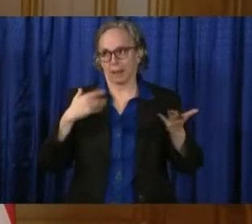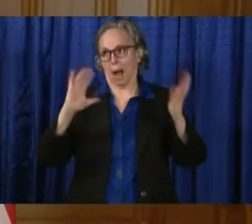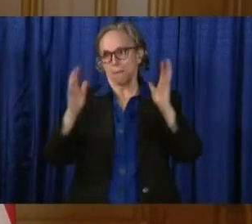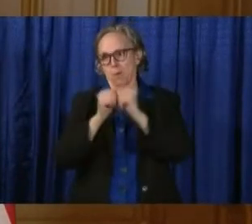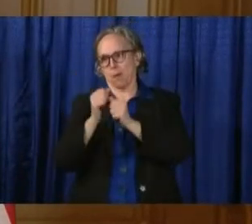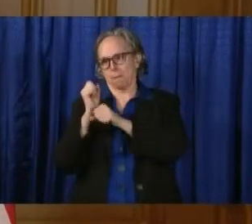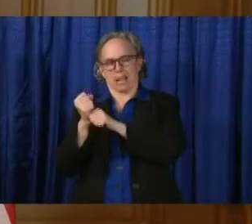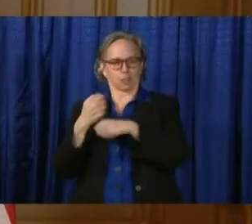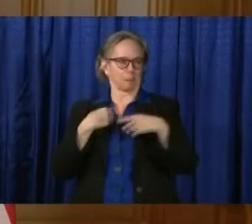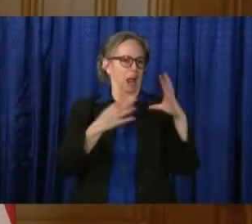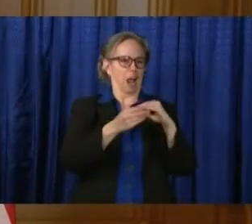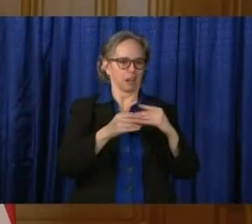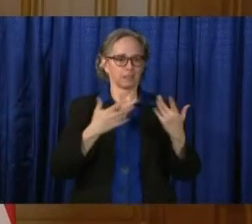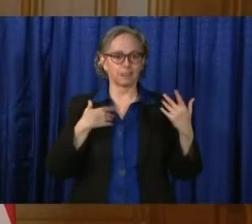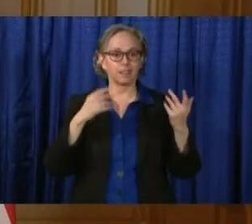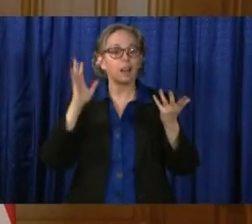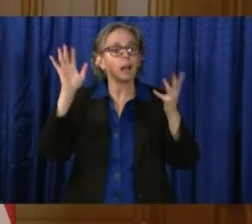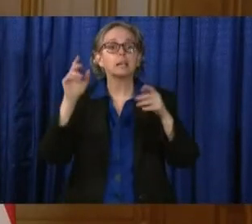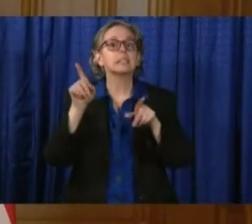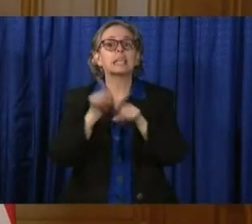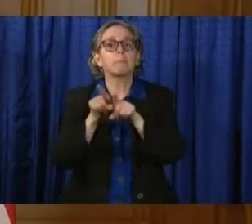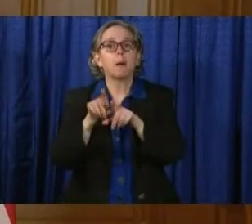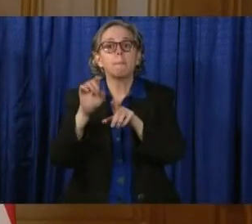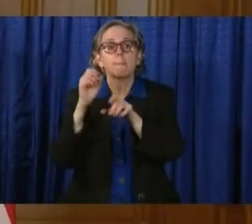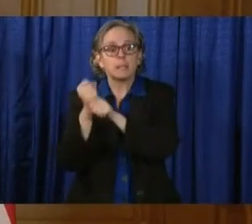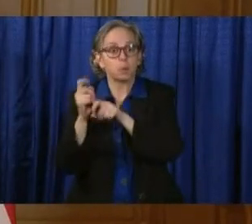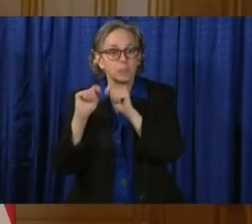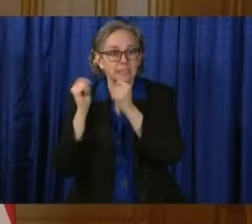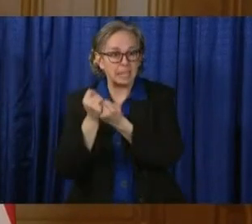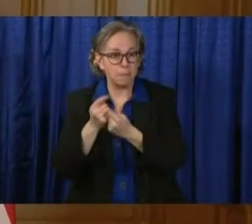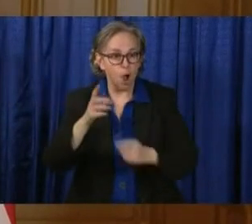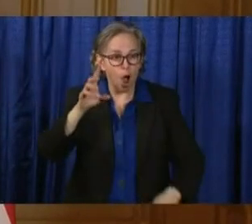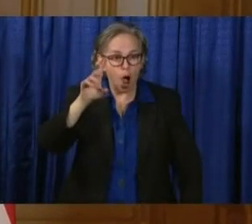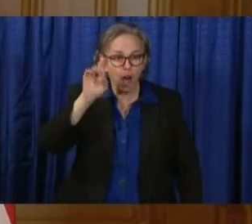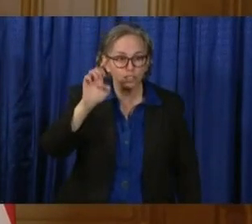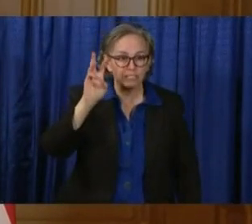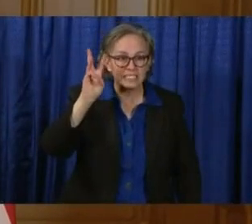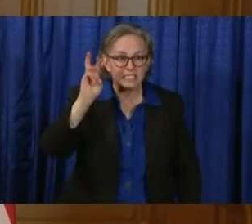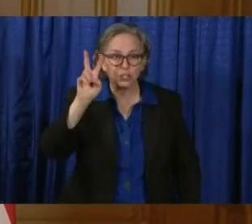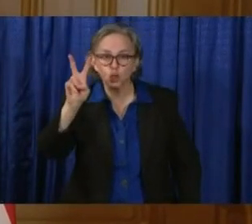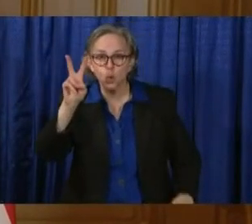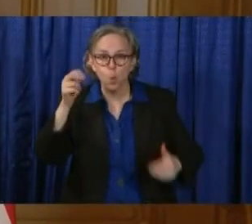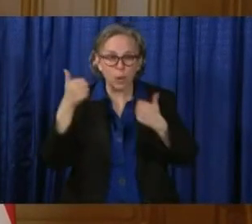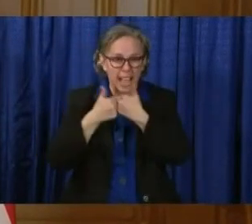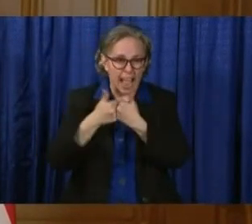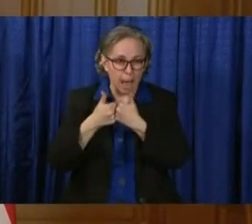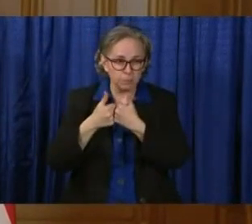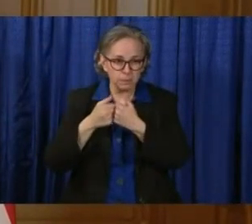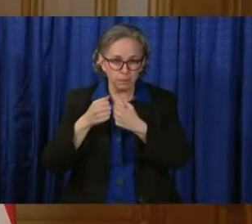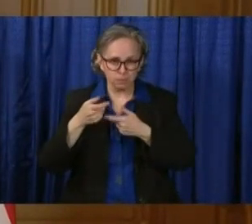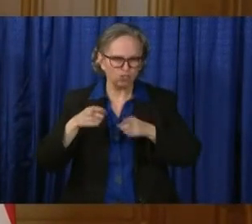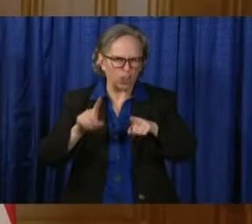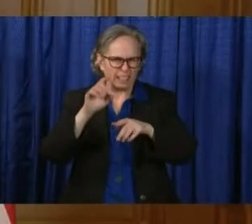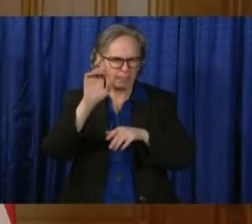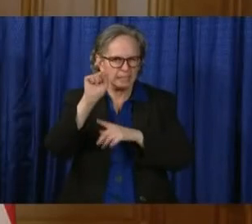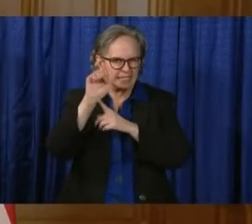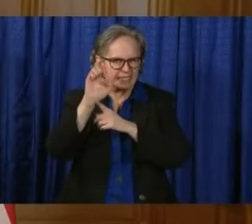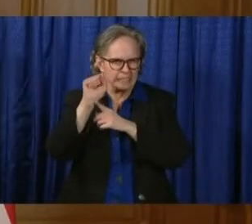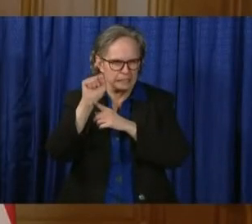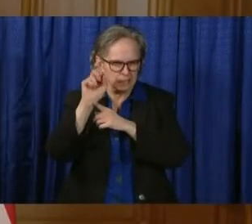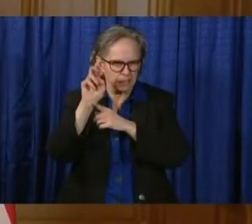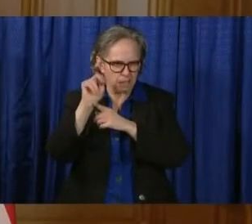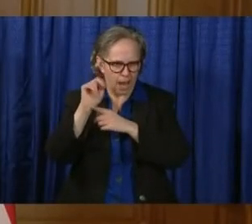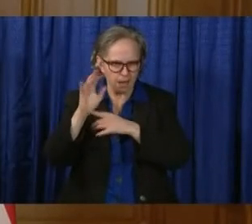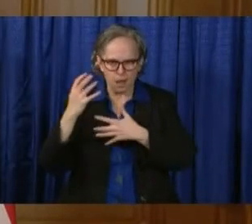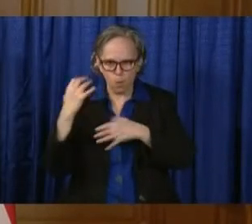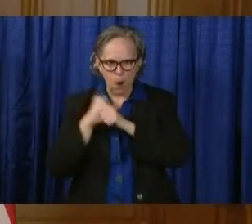baseball team. You know, 162-game season, and you're winning. But then the next day you start